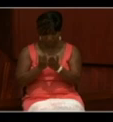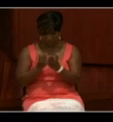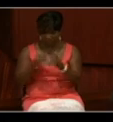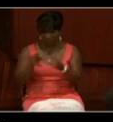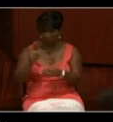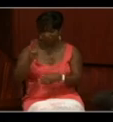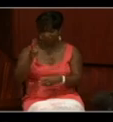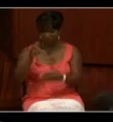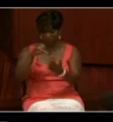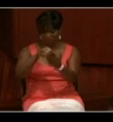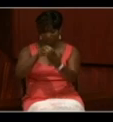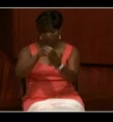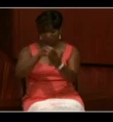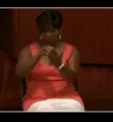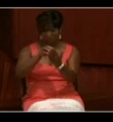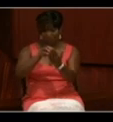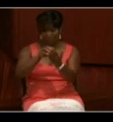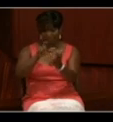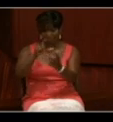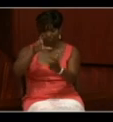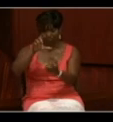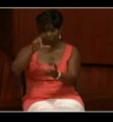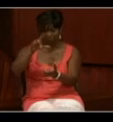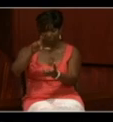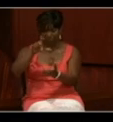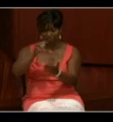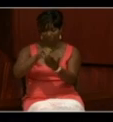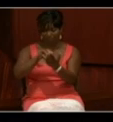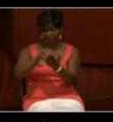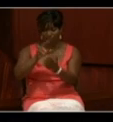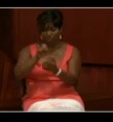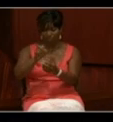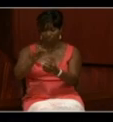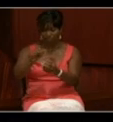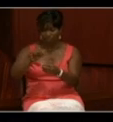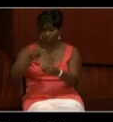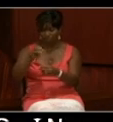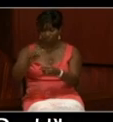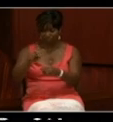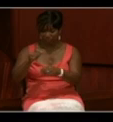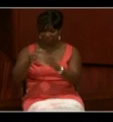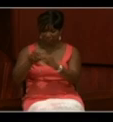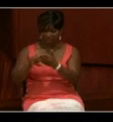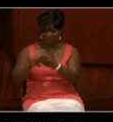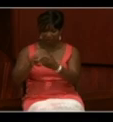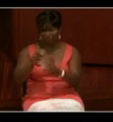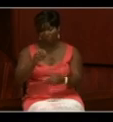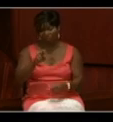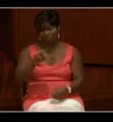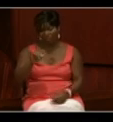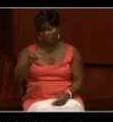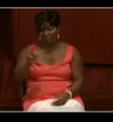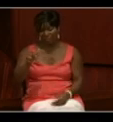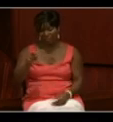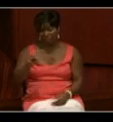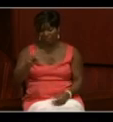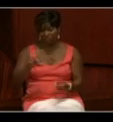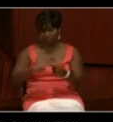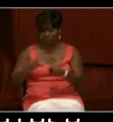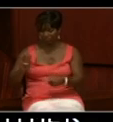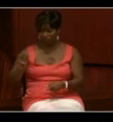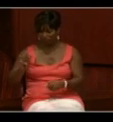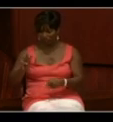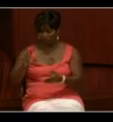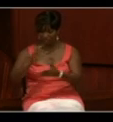paragraph, the rather larger paragraph. USS Jamestown, Meridian to 4 p.m., cloudy weather and light